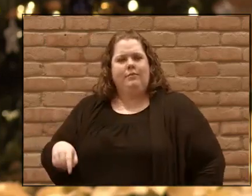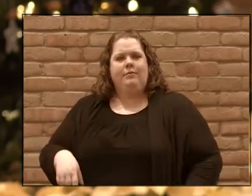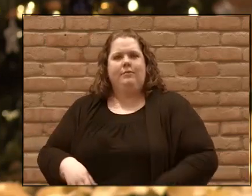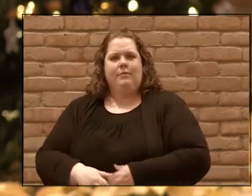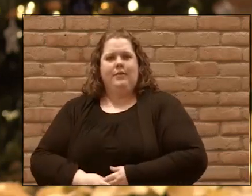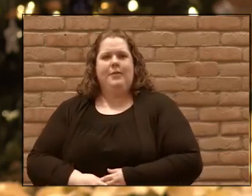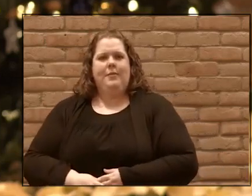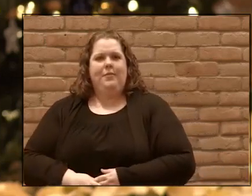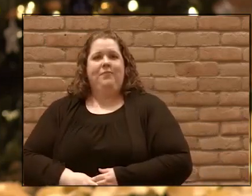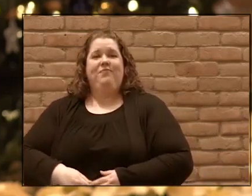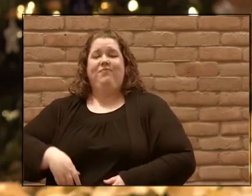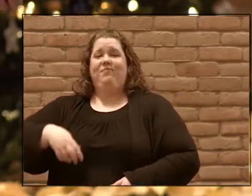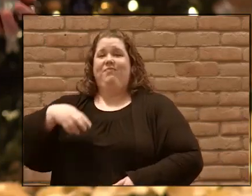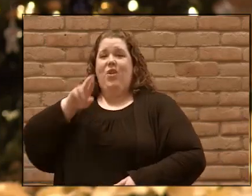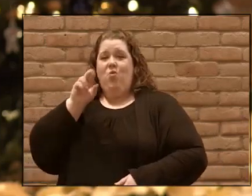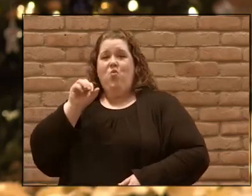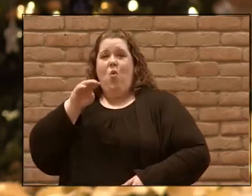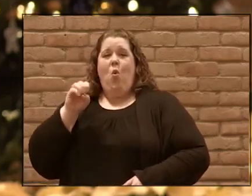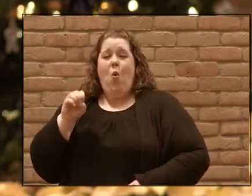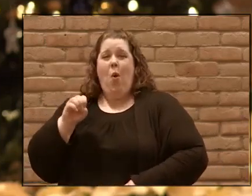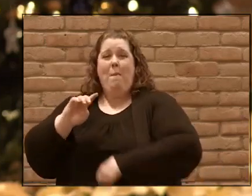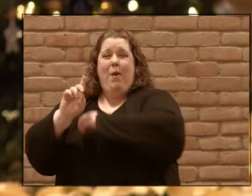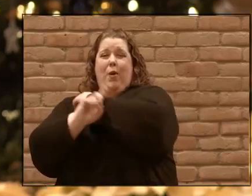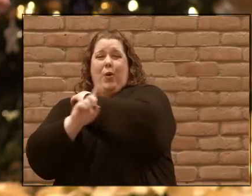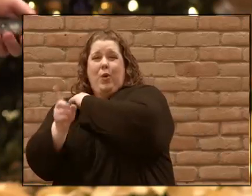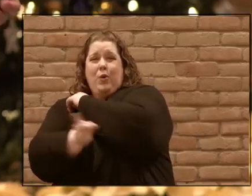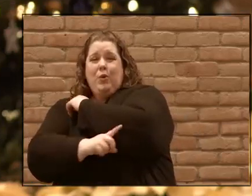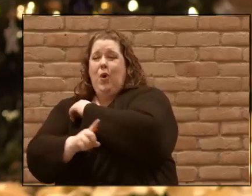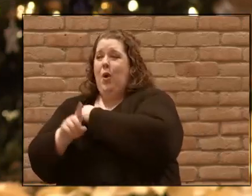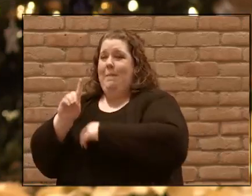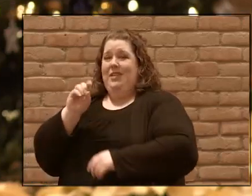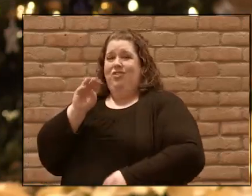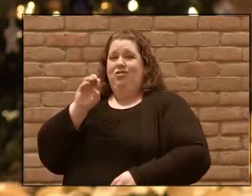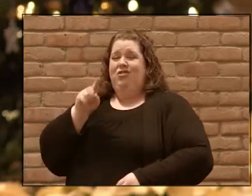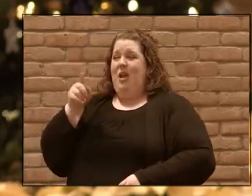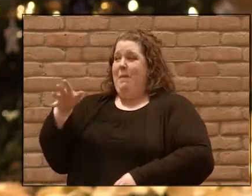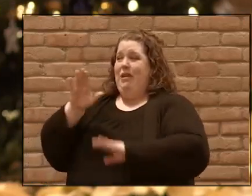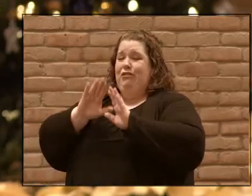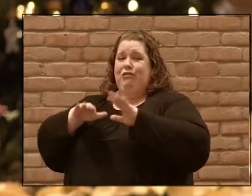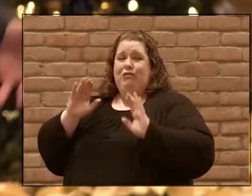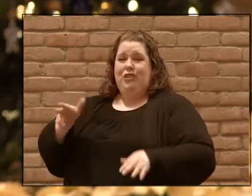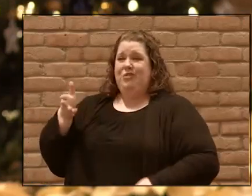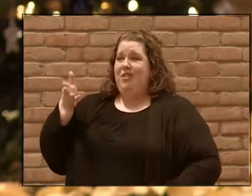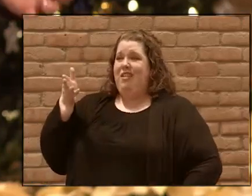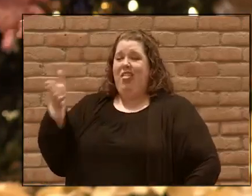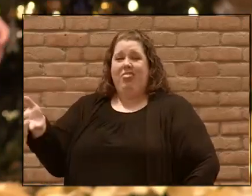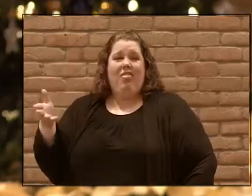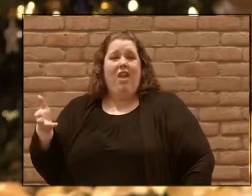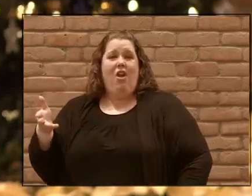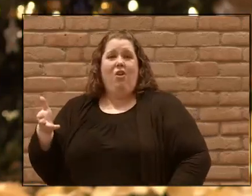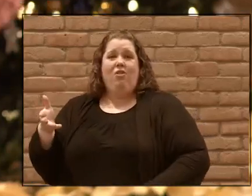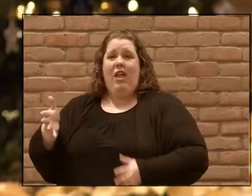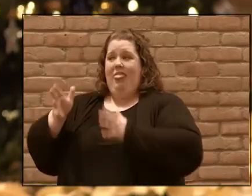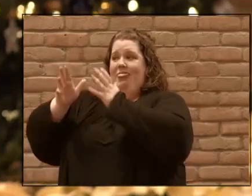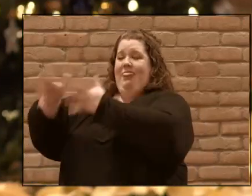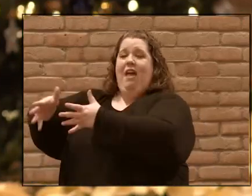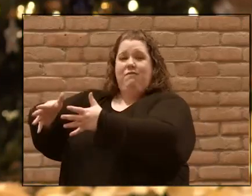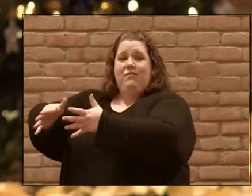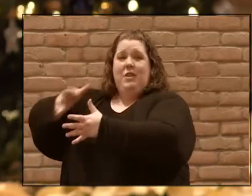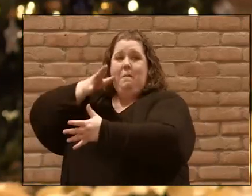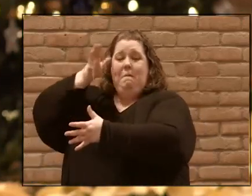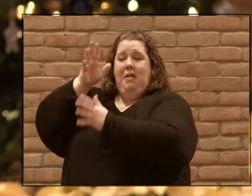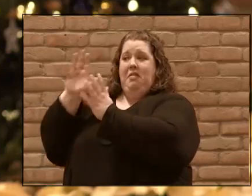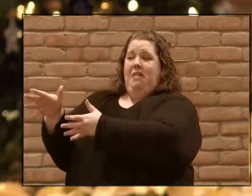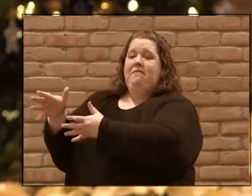in Rome and they were grabbing children that were discarded because they were born as the wrong sex and they were bringing them value. And the